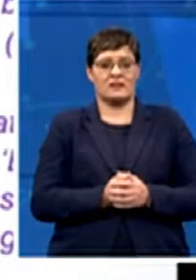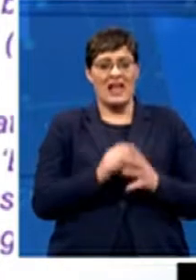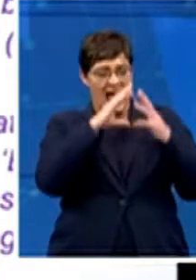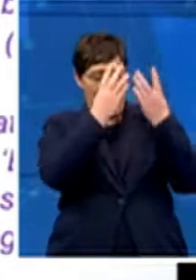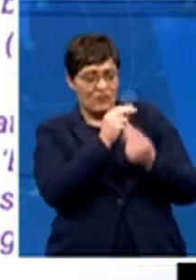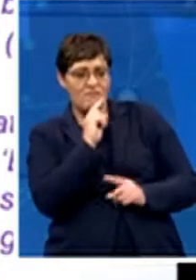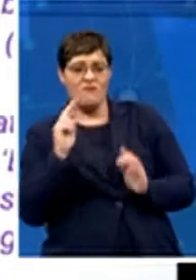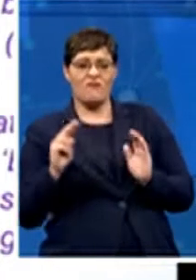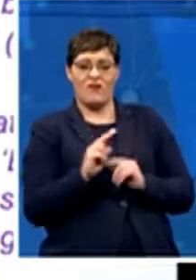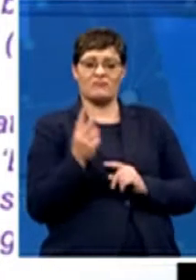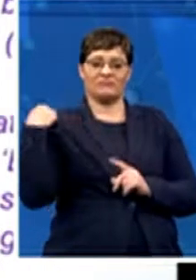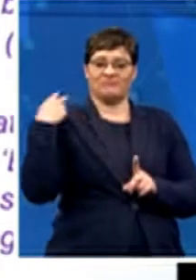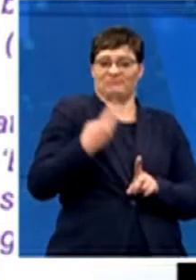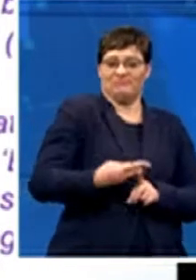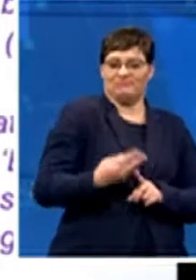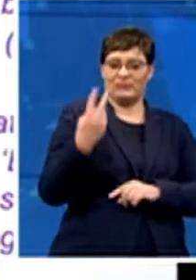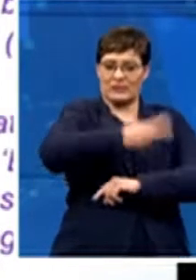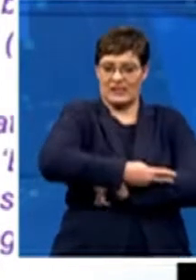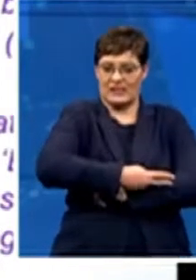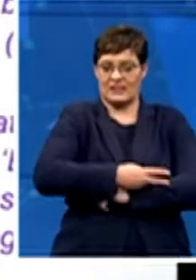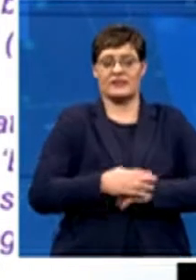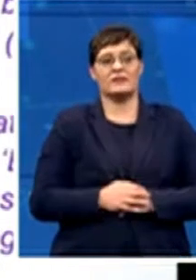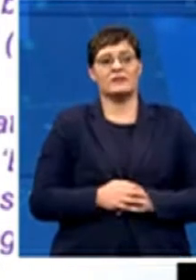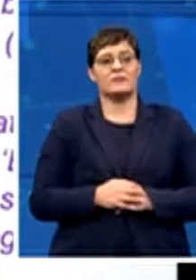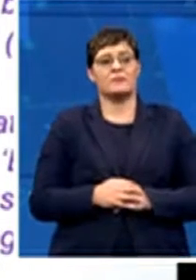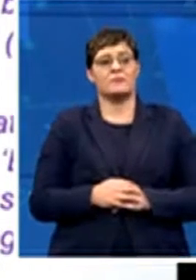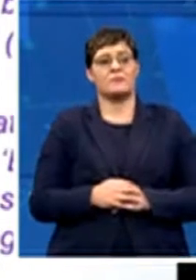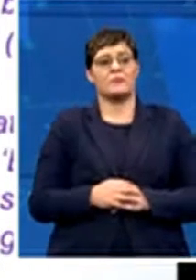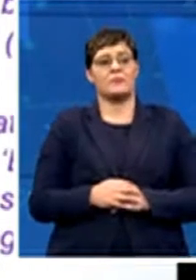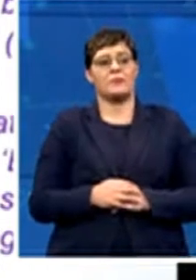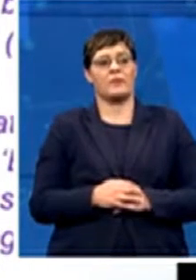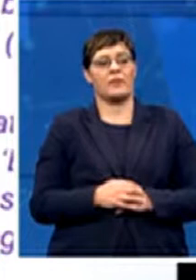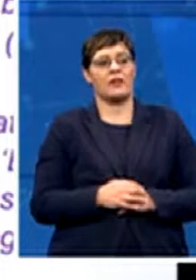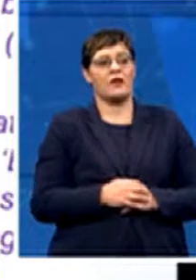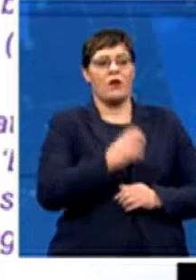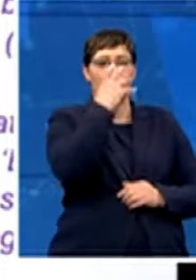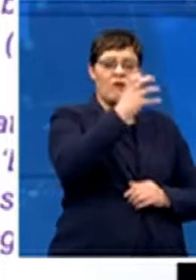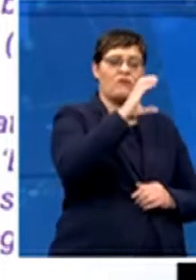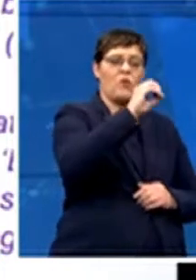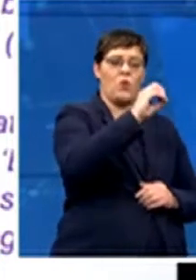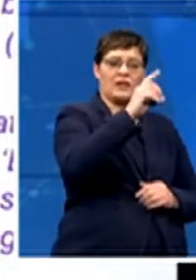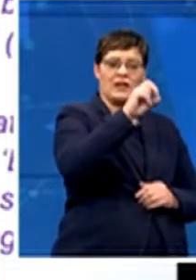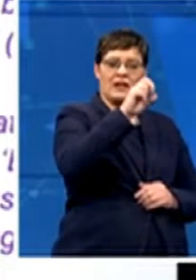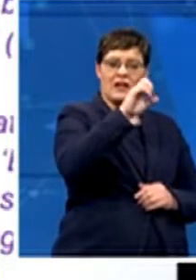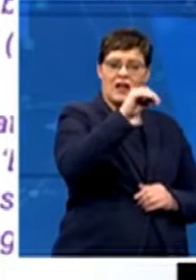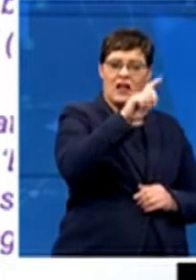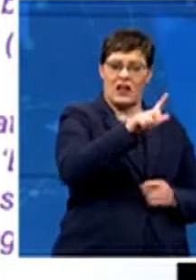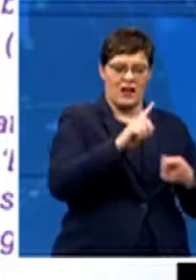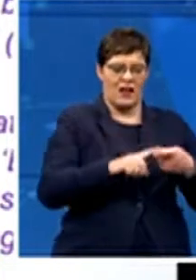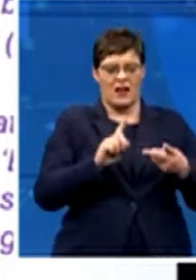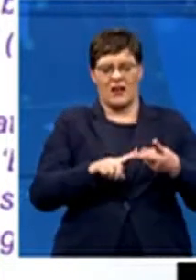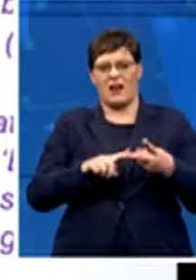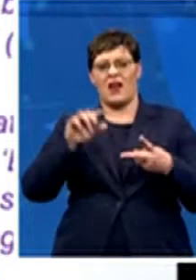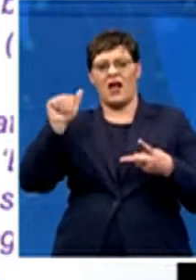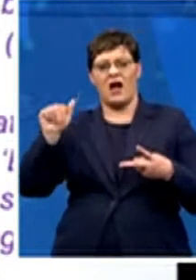Professor Urdendahl, Advocate Ahrensa and others is supportive of